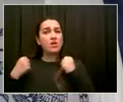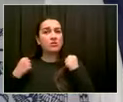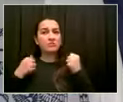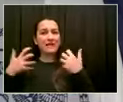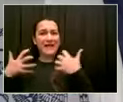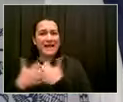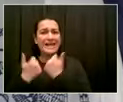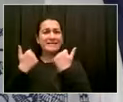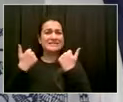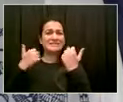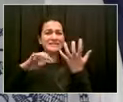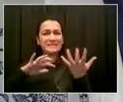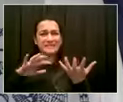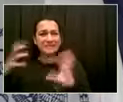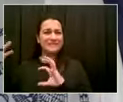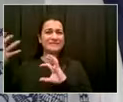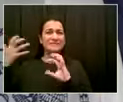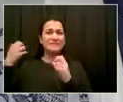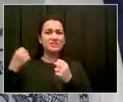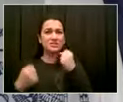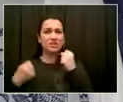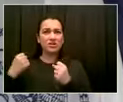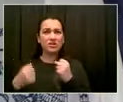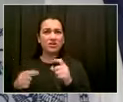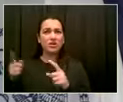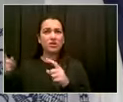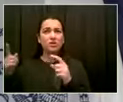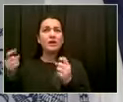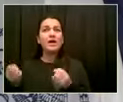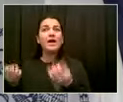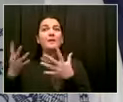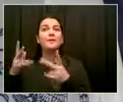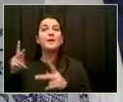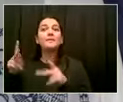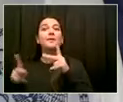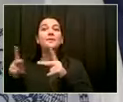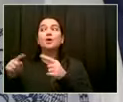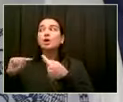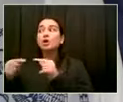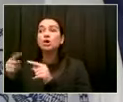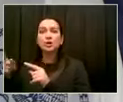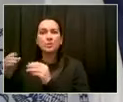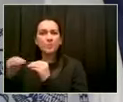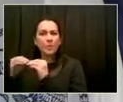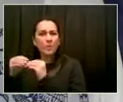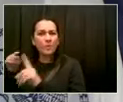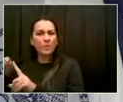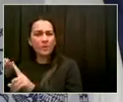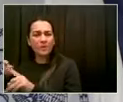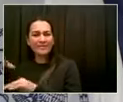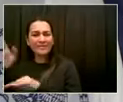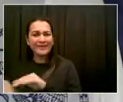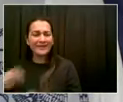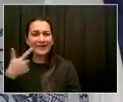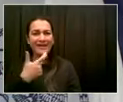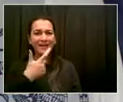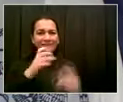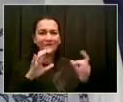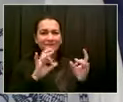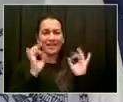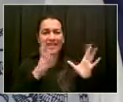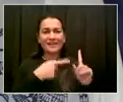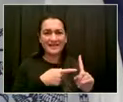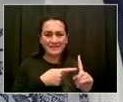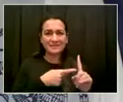And you should be proud to know that one of the safest places in the city right now is the open street that you created on 34th Avenue in Jackson